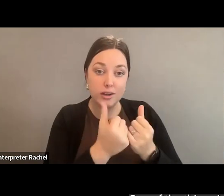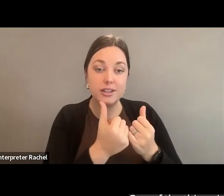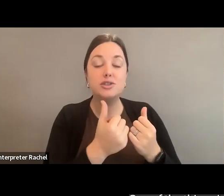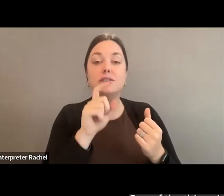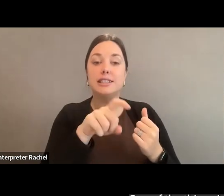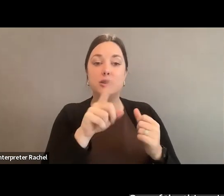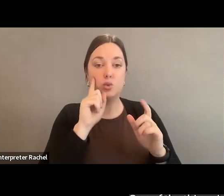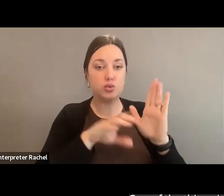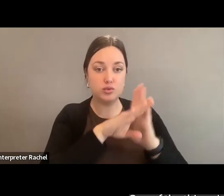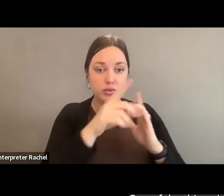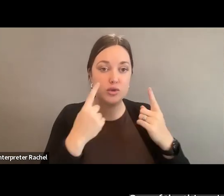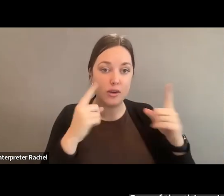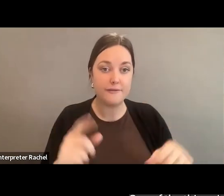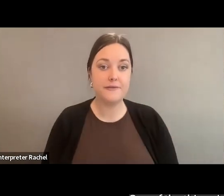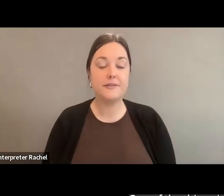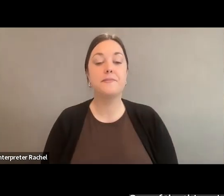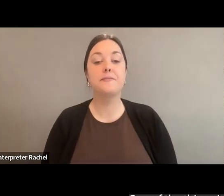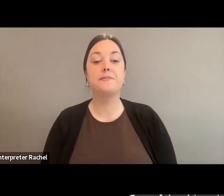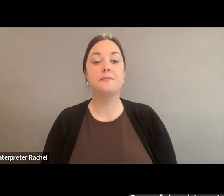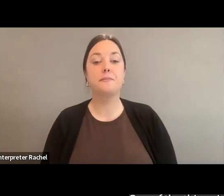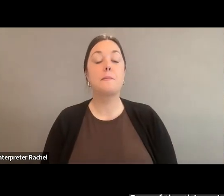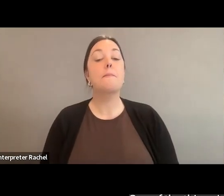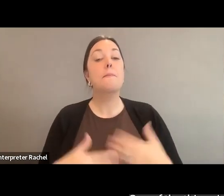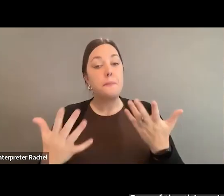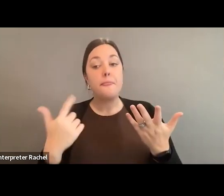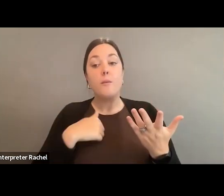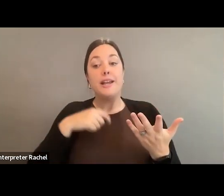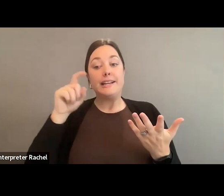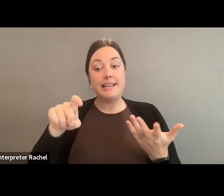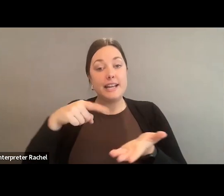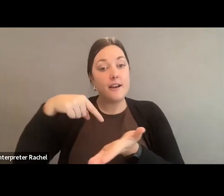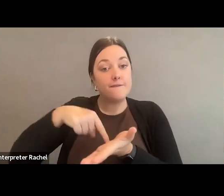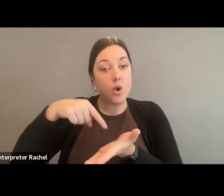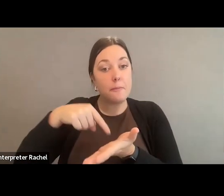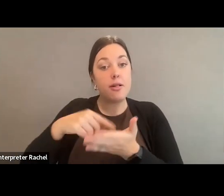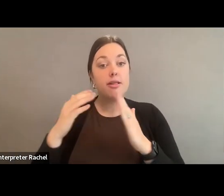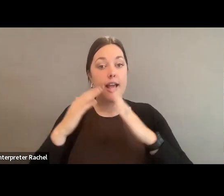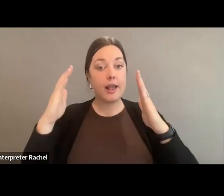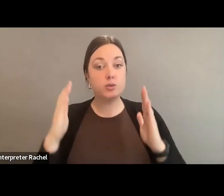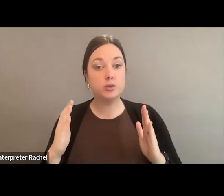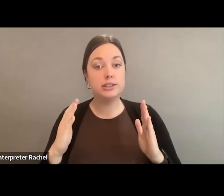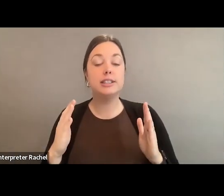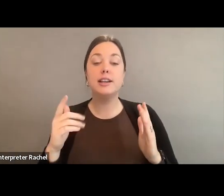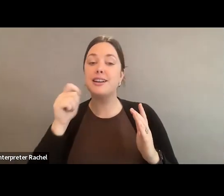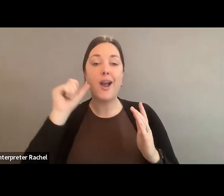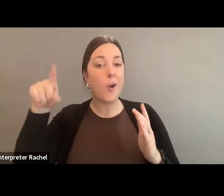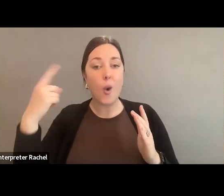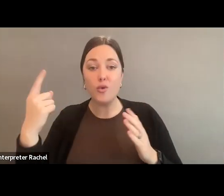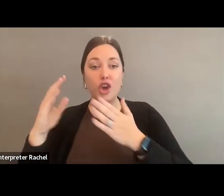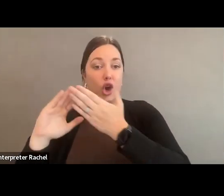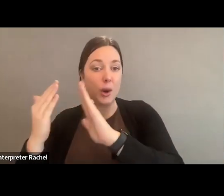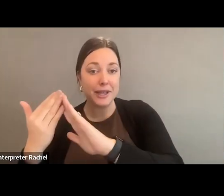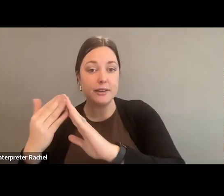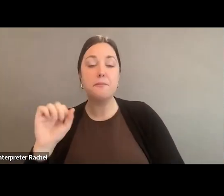the things I want to mention as well is the need for affordable housing, particularly, not just in urban areas, but in